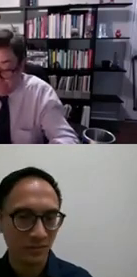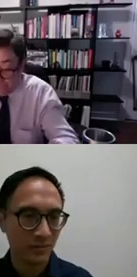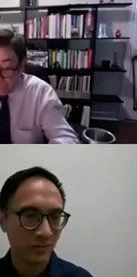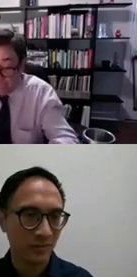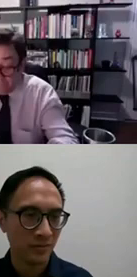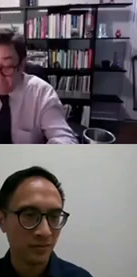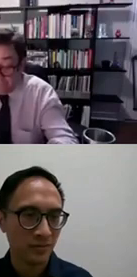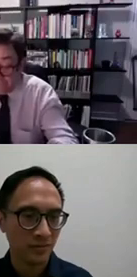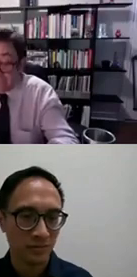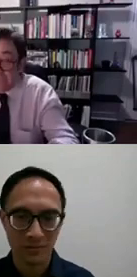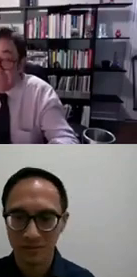you you